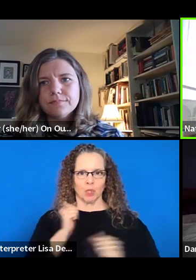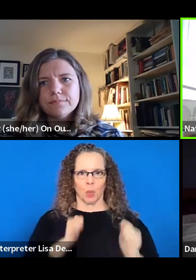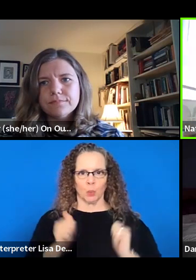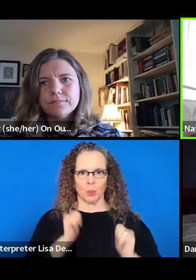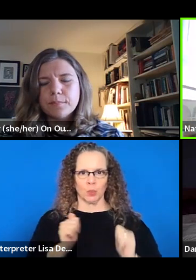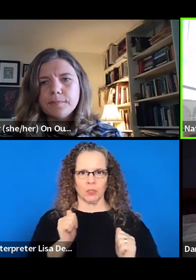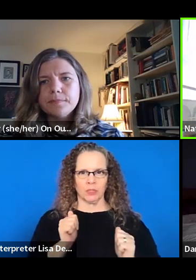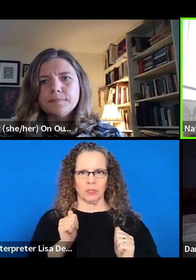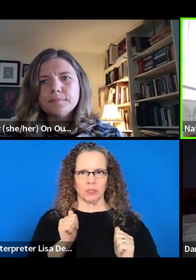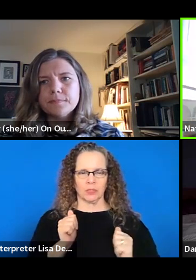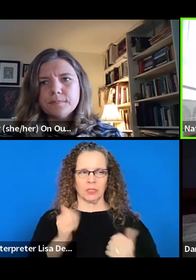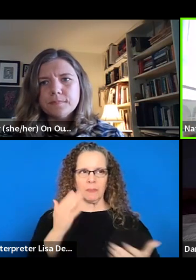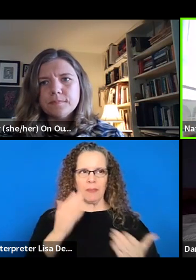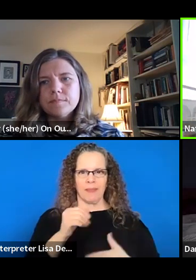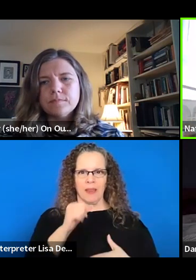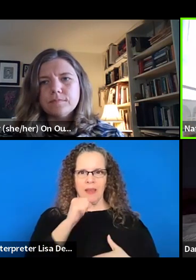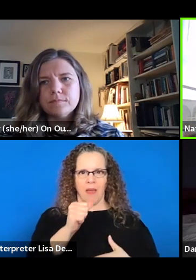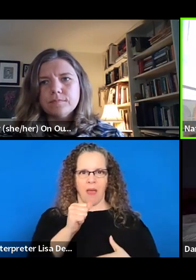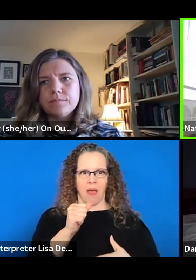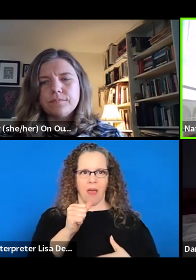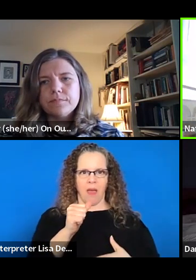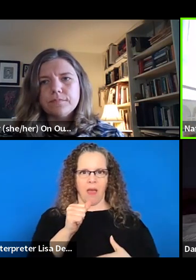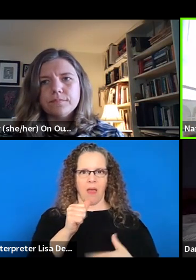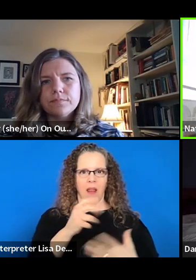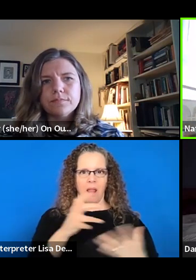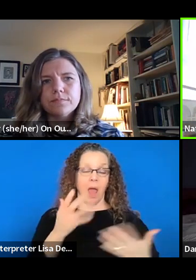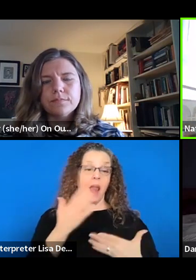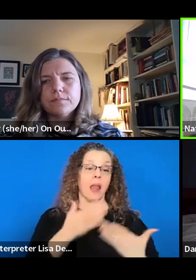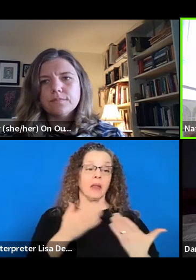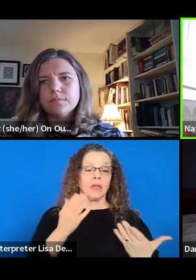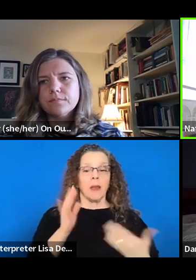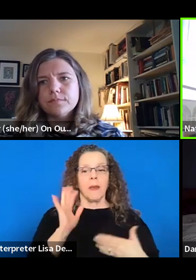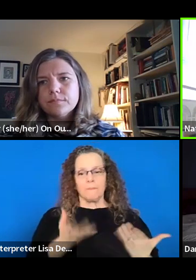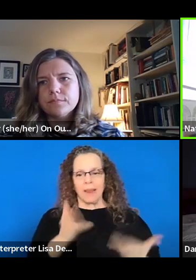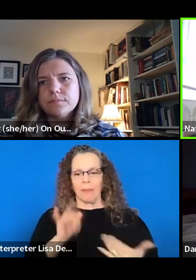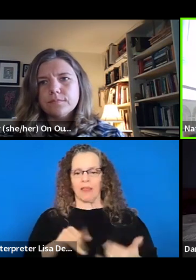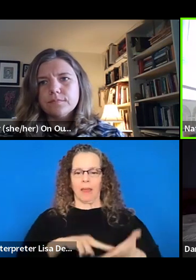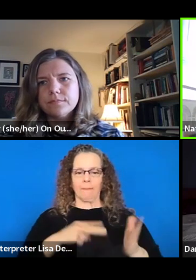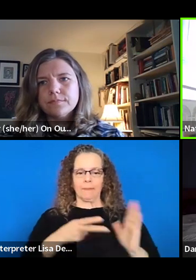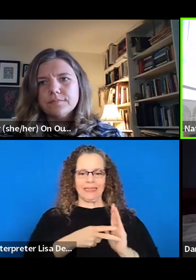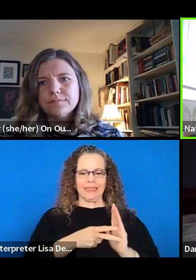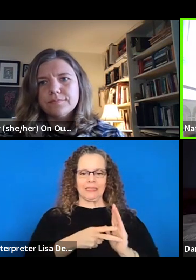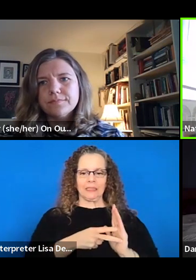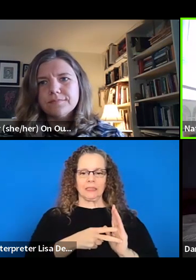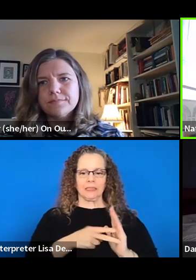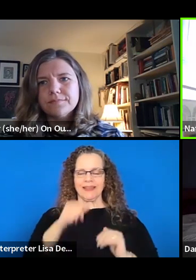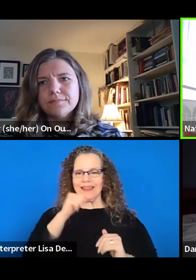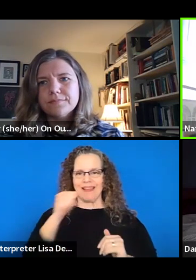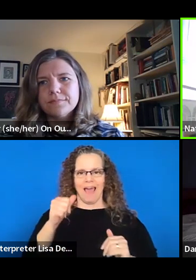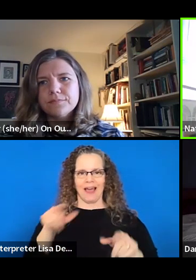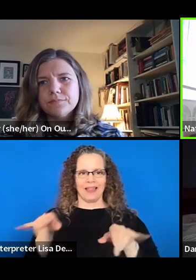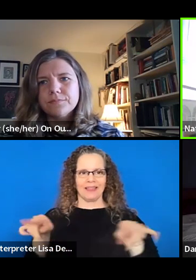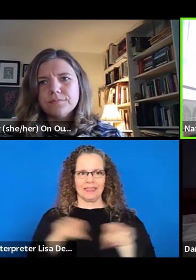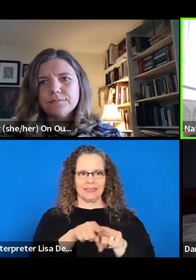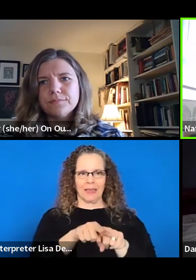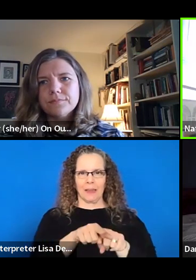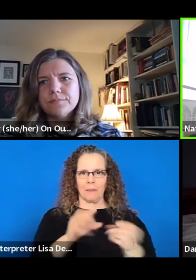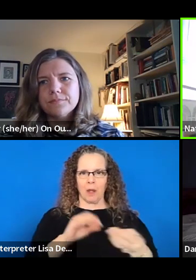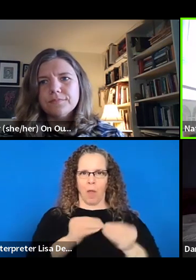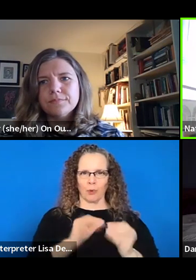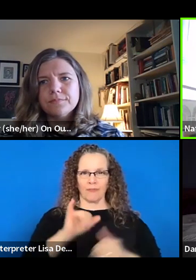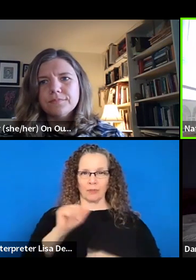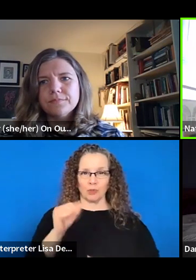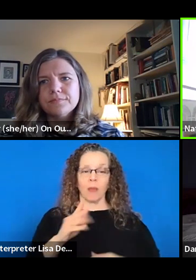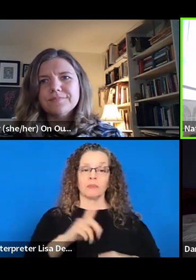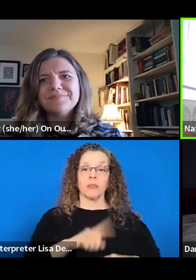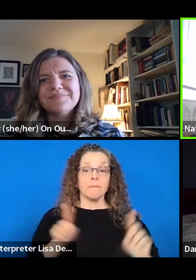maybe in a given season, that means fewer jobs. But if no one's getting paid a living wage, then like, who cares that you've hired